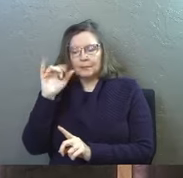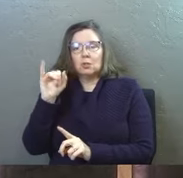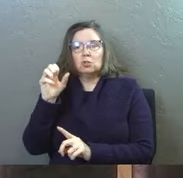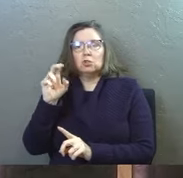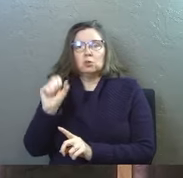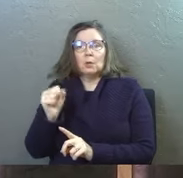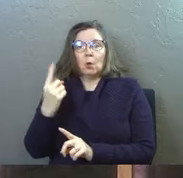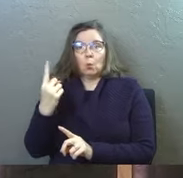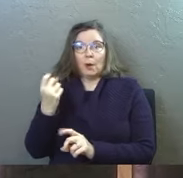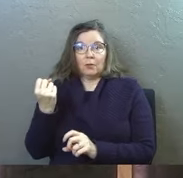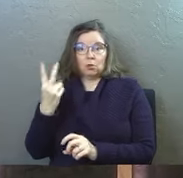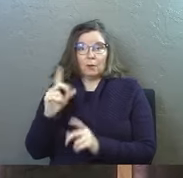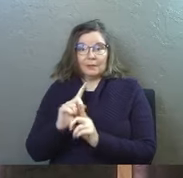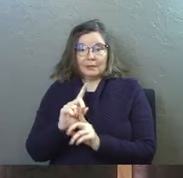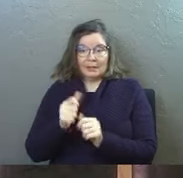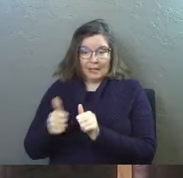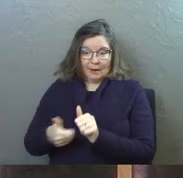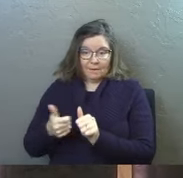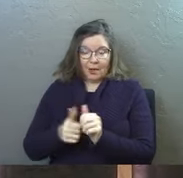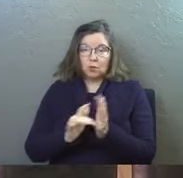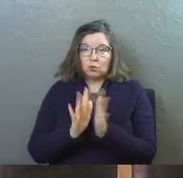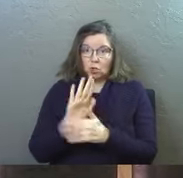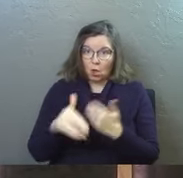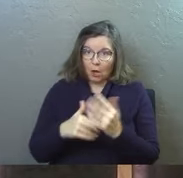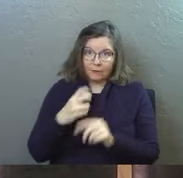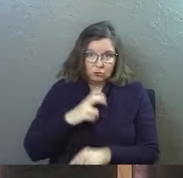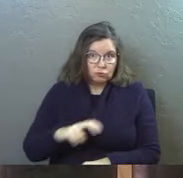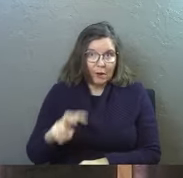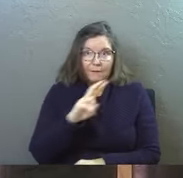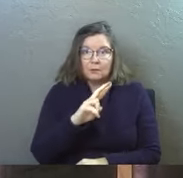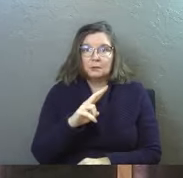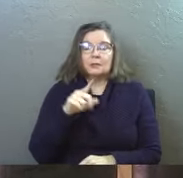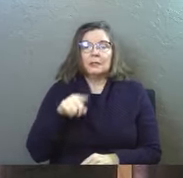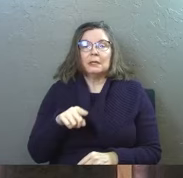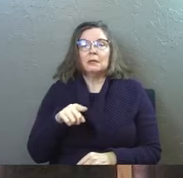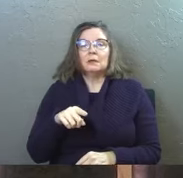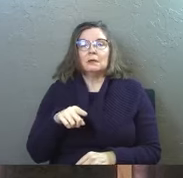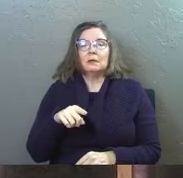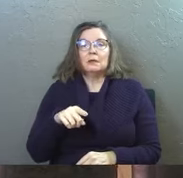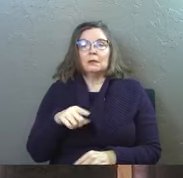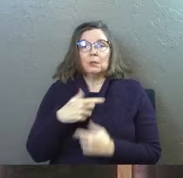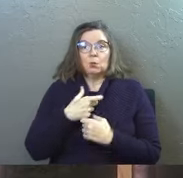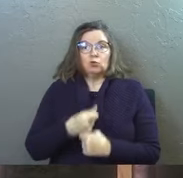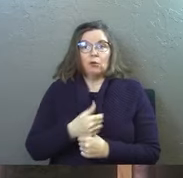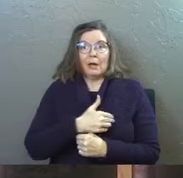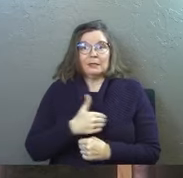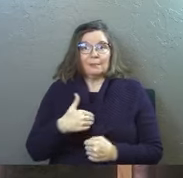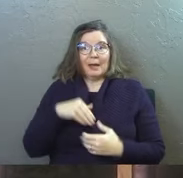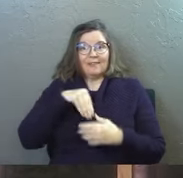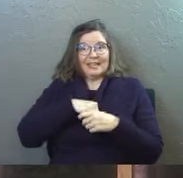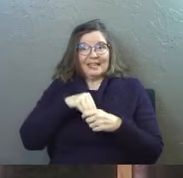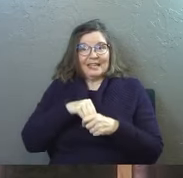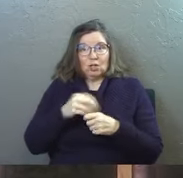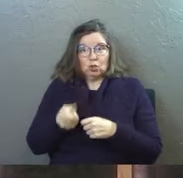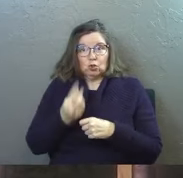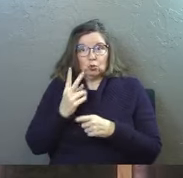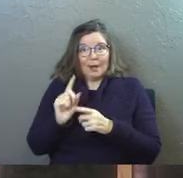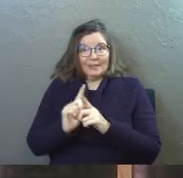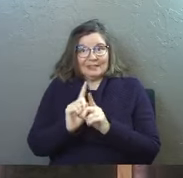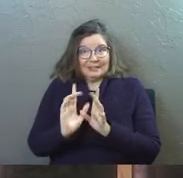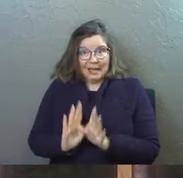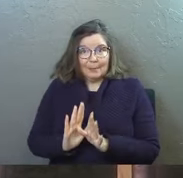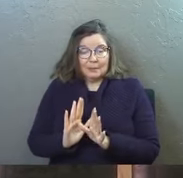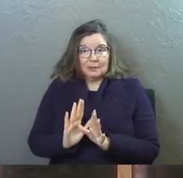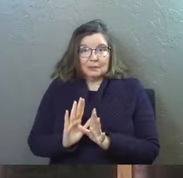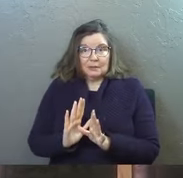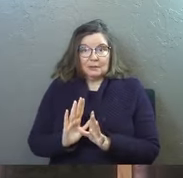Judas was one of the 12. He had followed Jesus in all of his travels. He was a trusted member of the inner 12 disciples